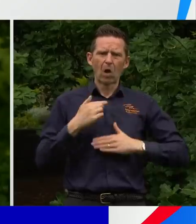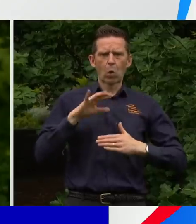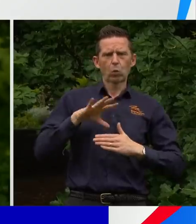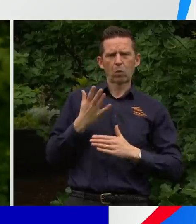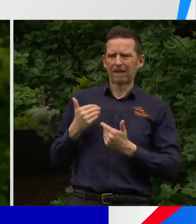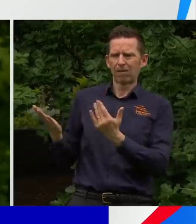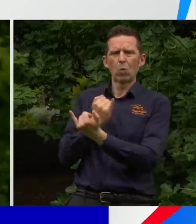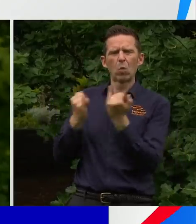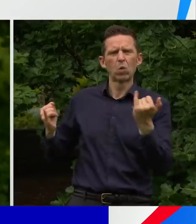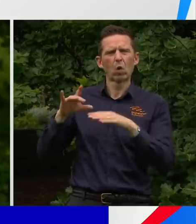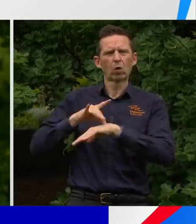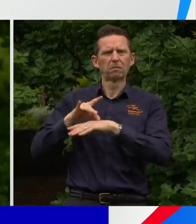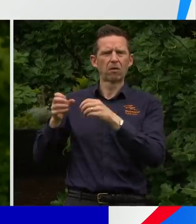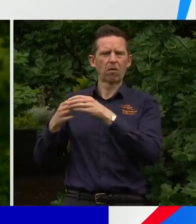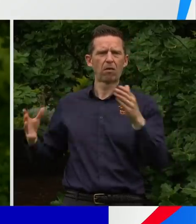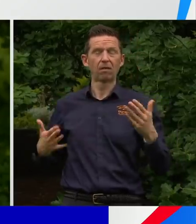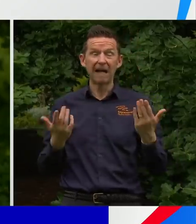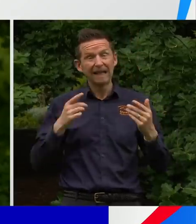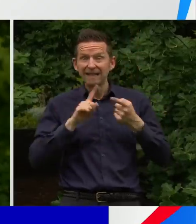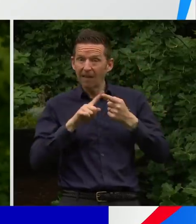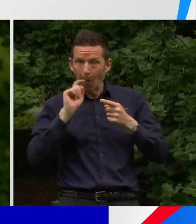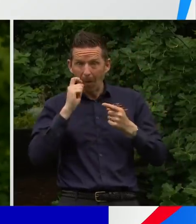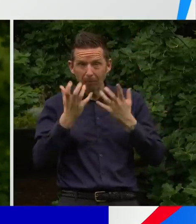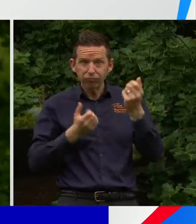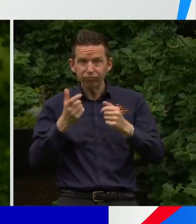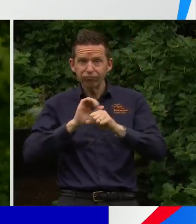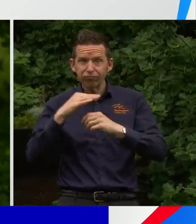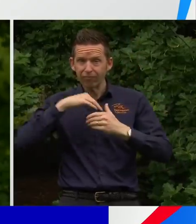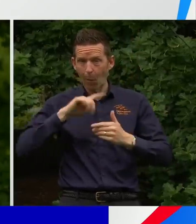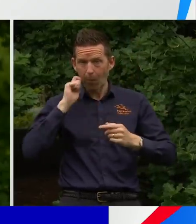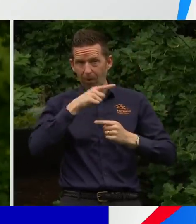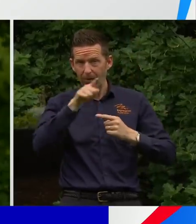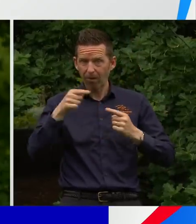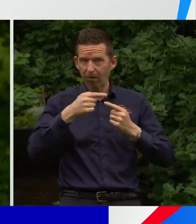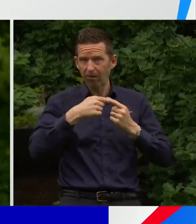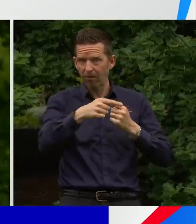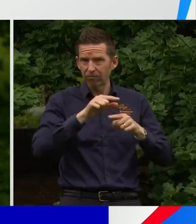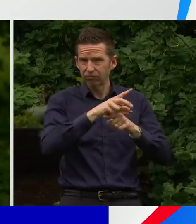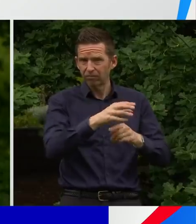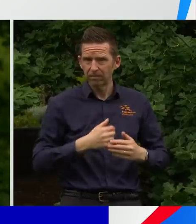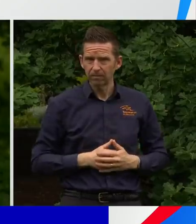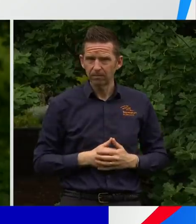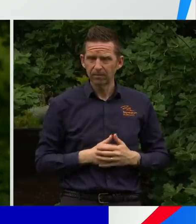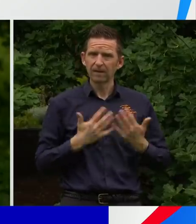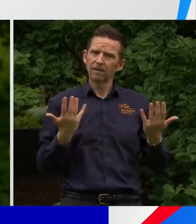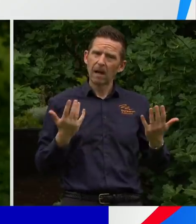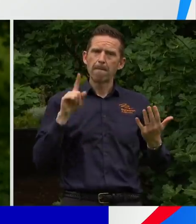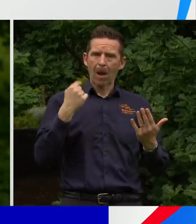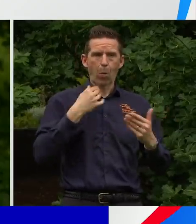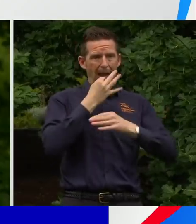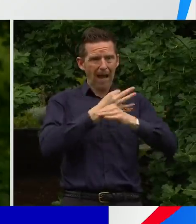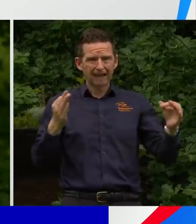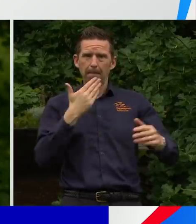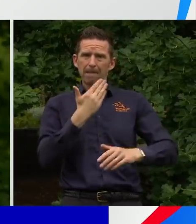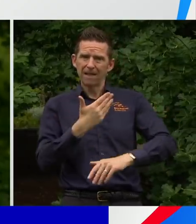it's already going to be. It is going to be difficult in the coming weeks and months, but there's simply no choice. Victorians have done what we asked of them and now we